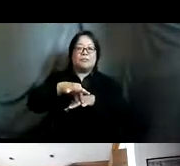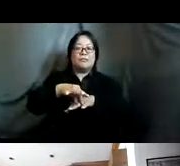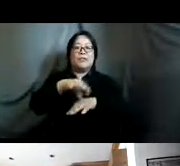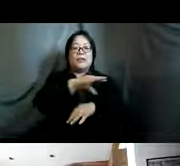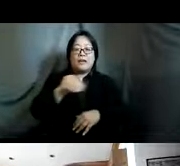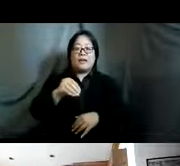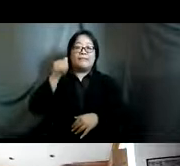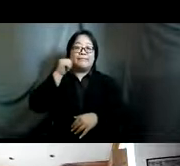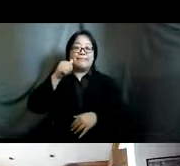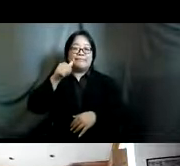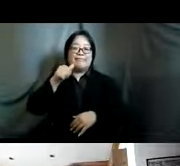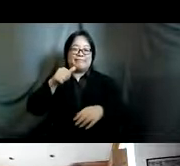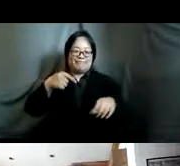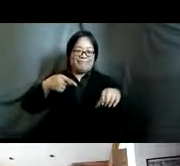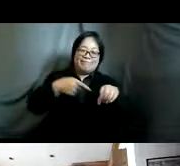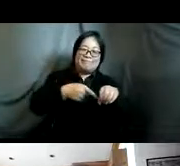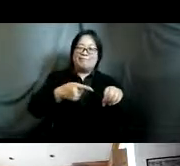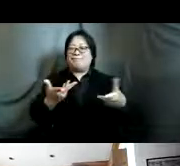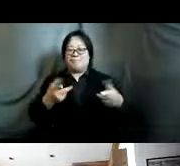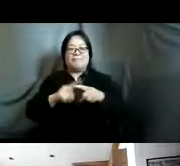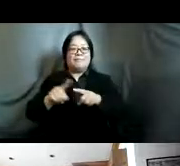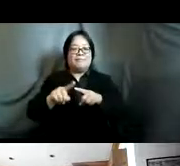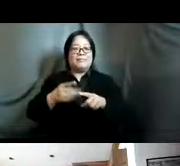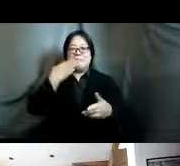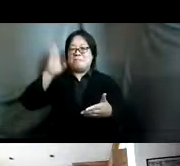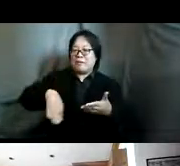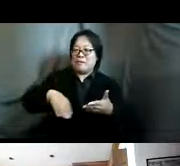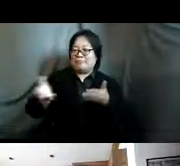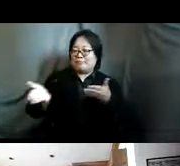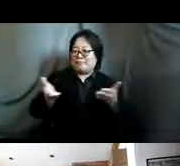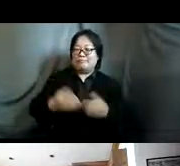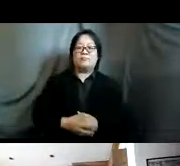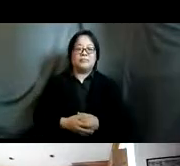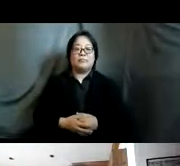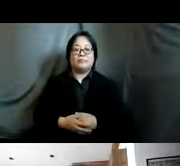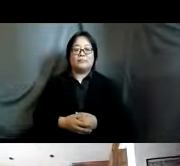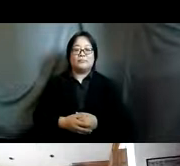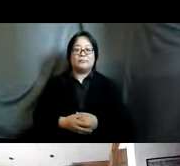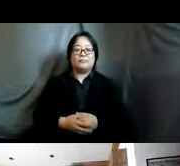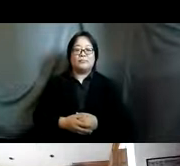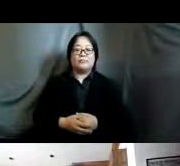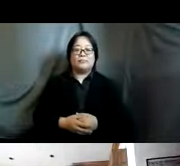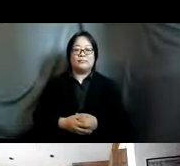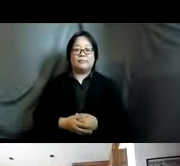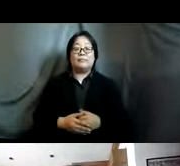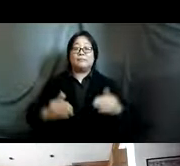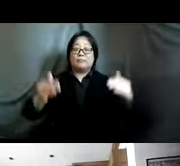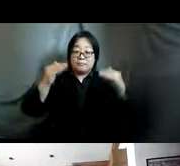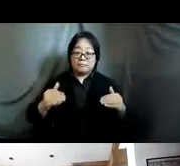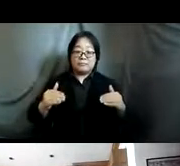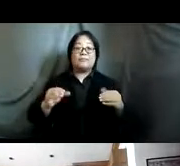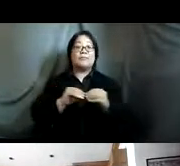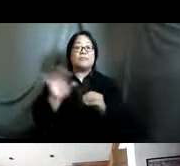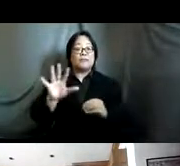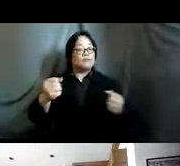other half of practices like sun preference and gender by sex selection and finally looking at